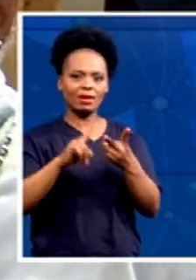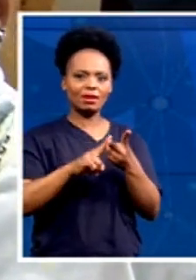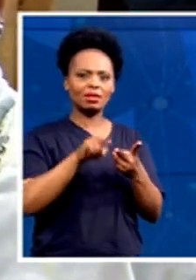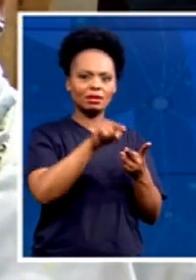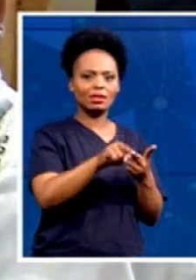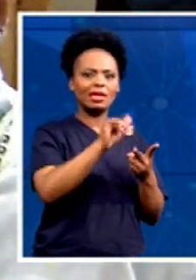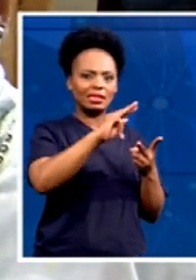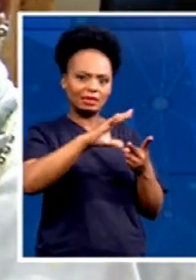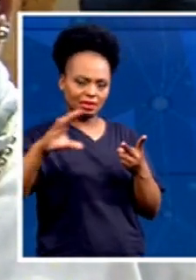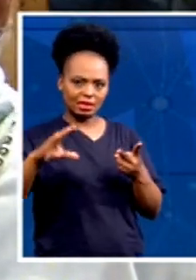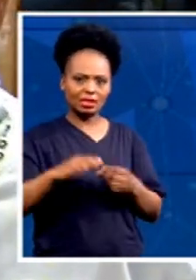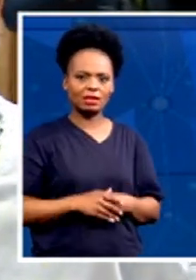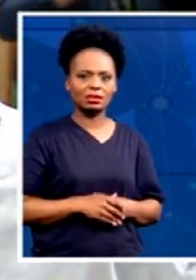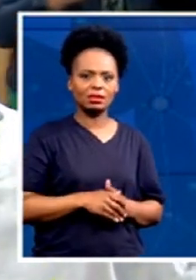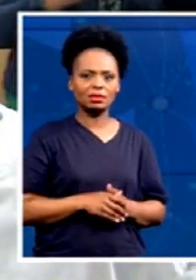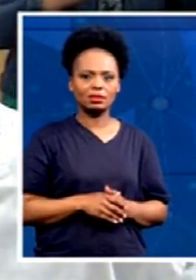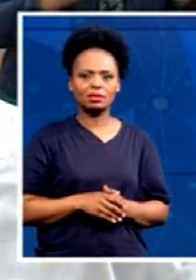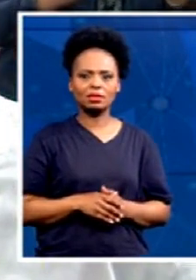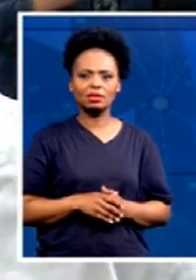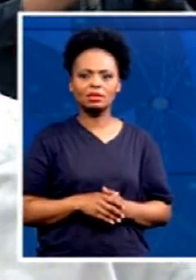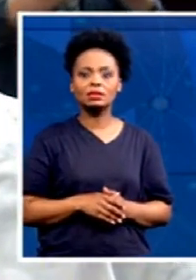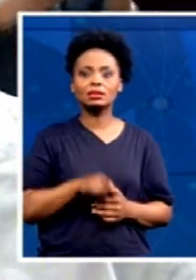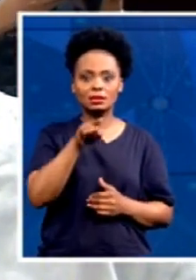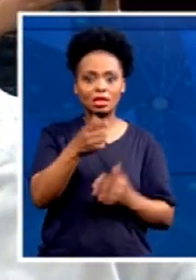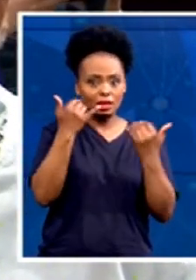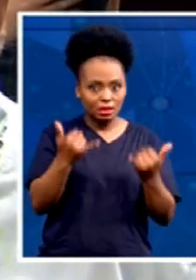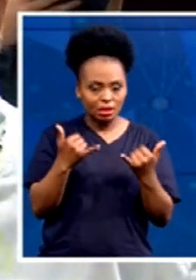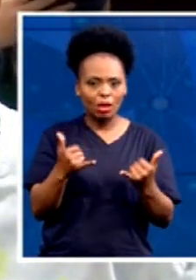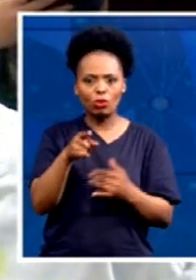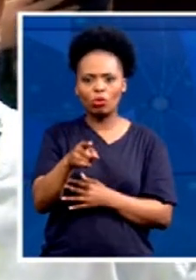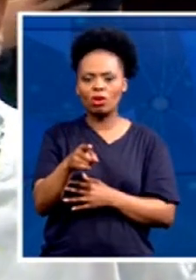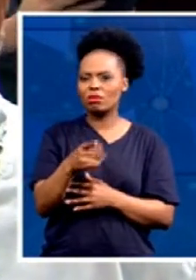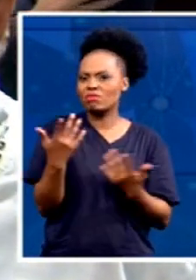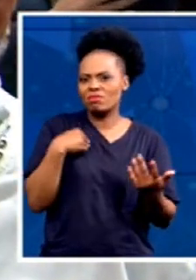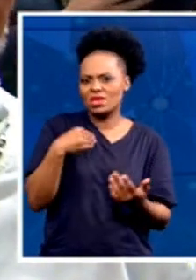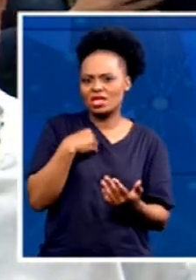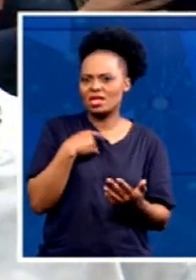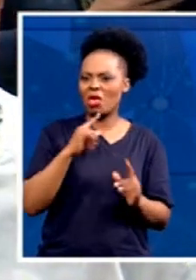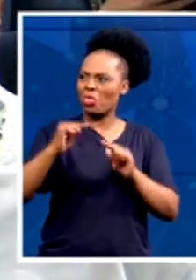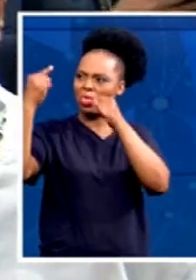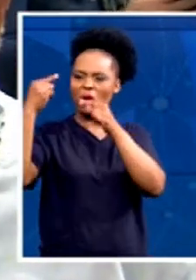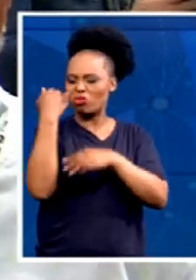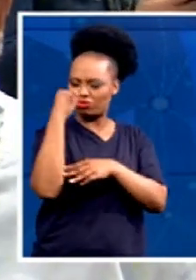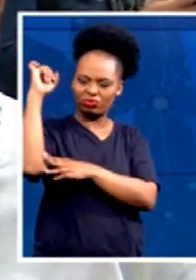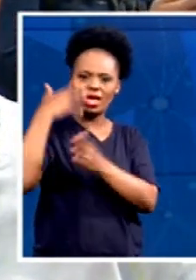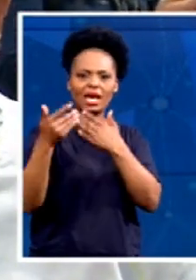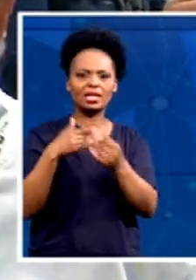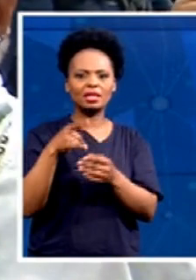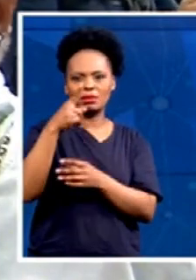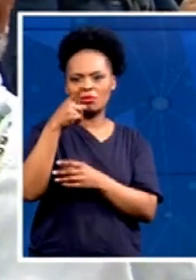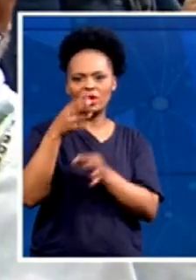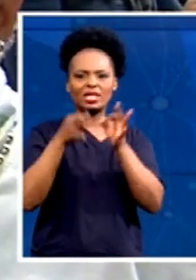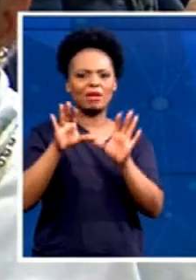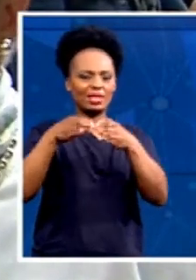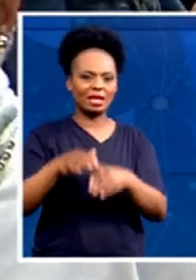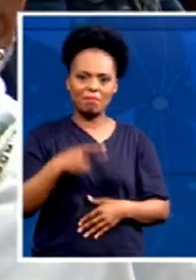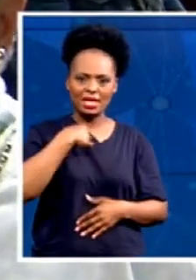Julius Mailema, I'm not scared of any political party because I'm a believer in God and I trust God that will give